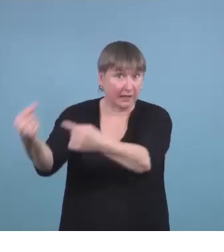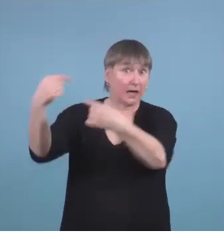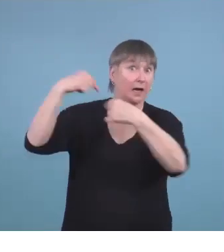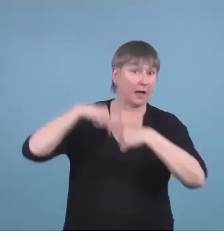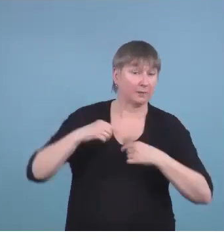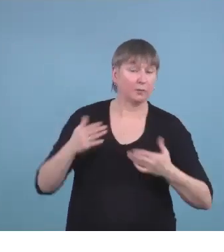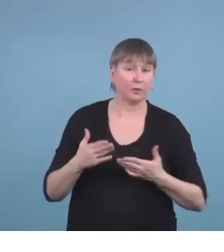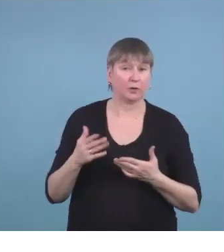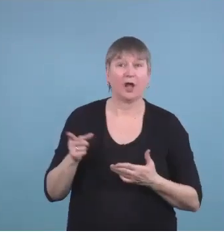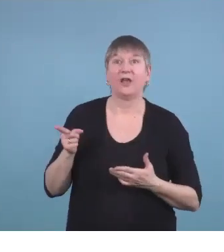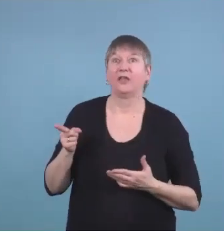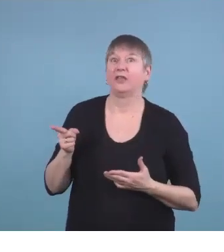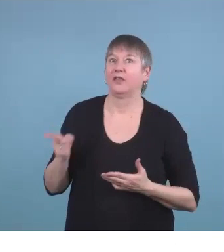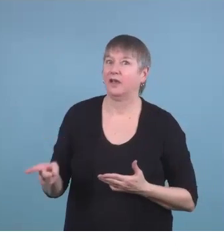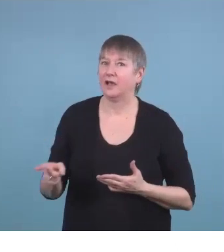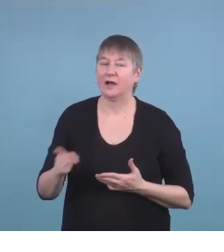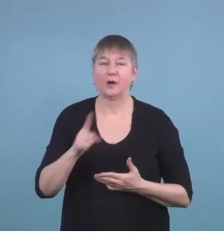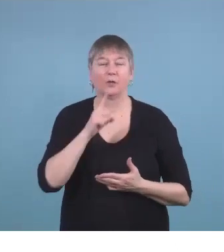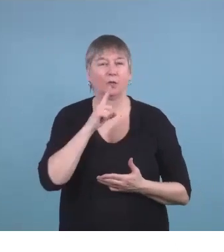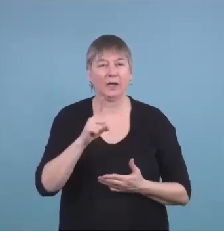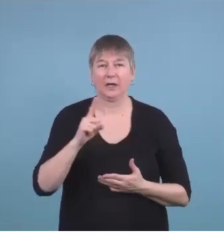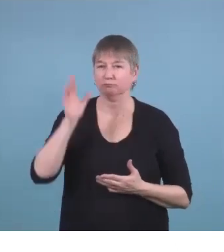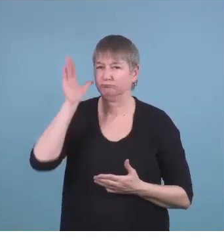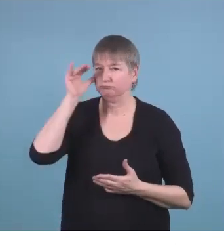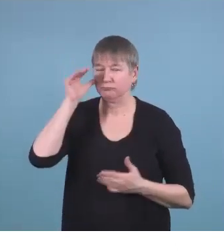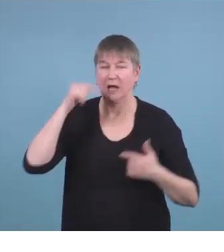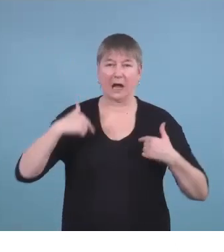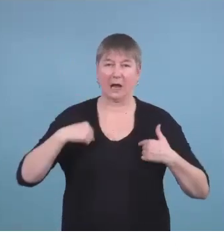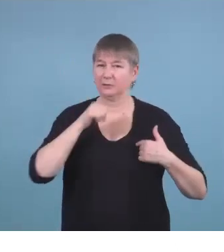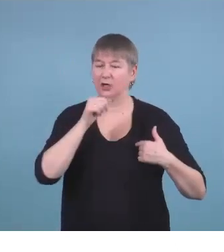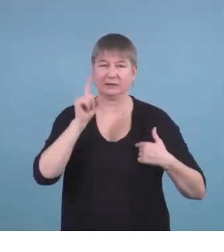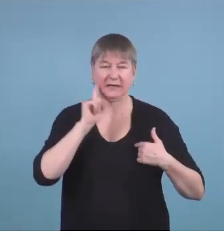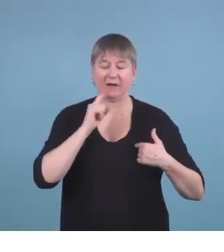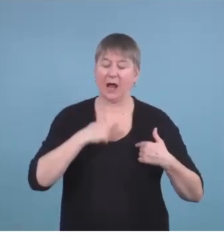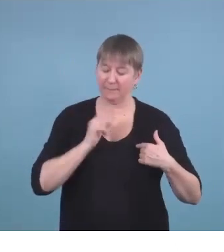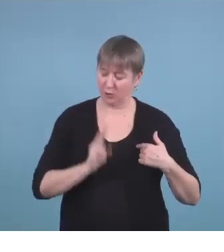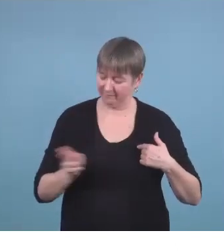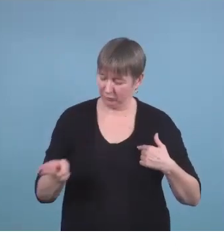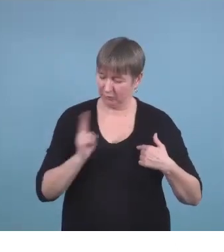strong in their difference between I'm not deaf I'm just hard of hearing.